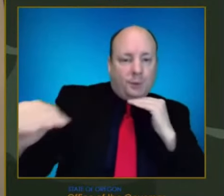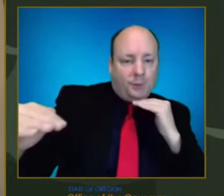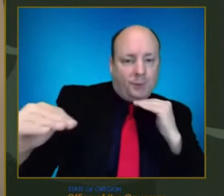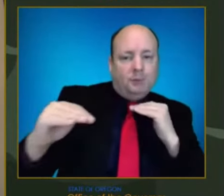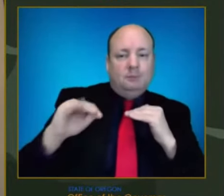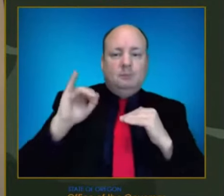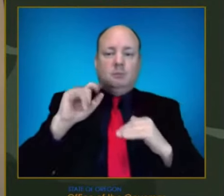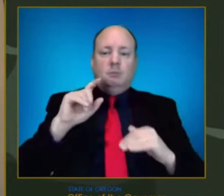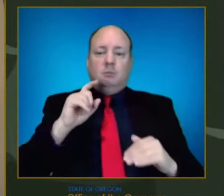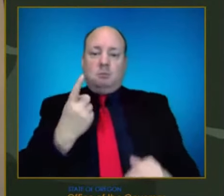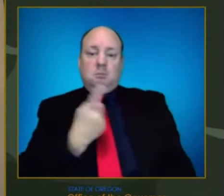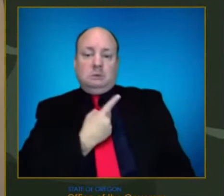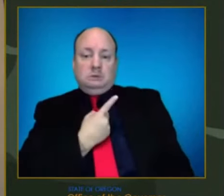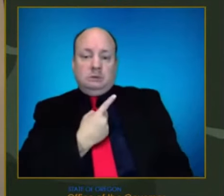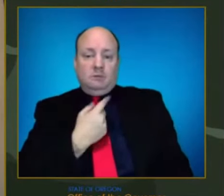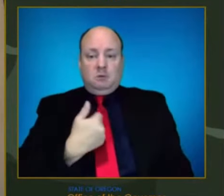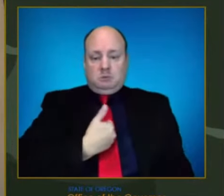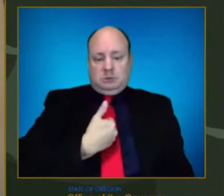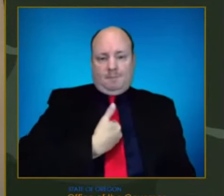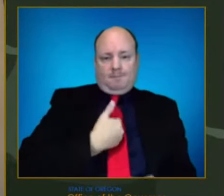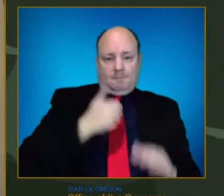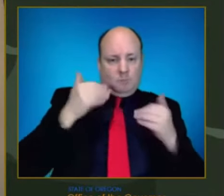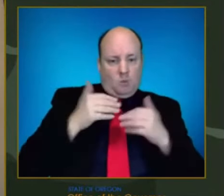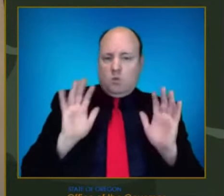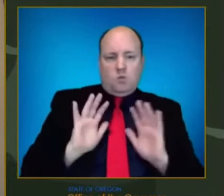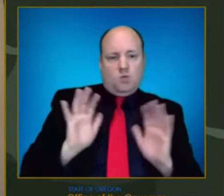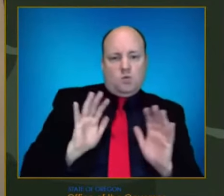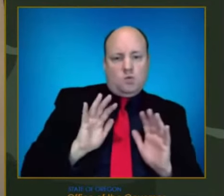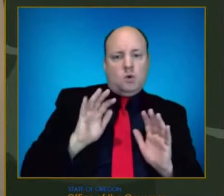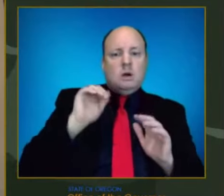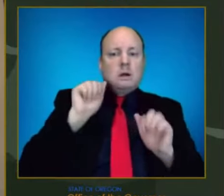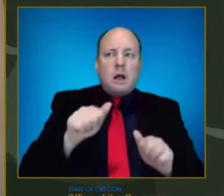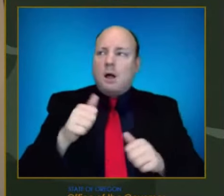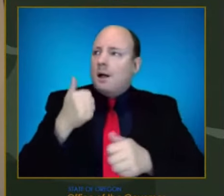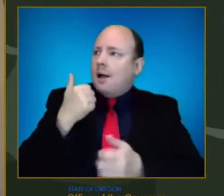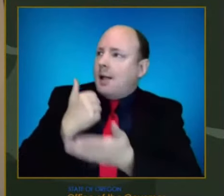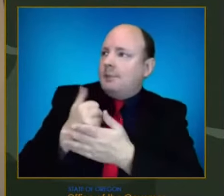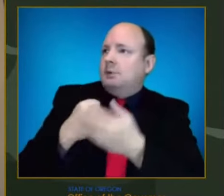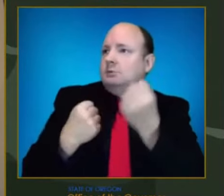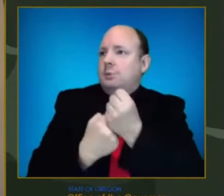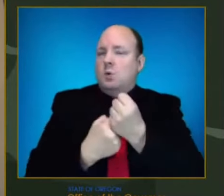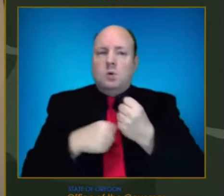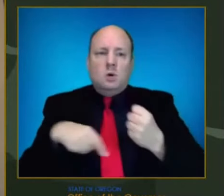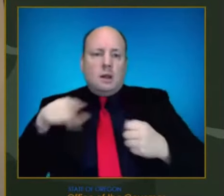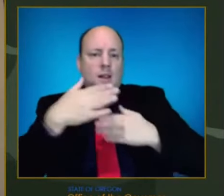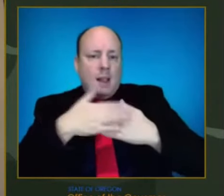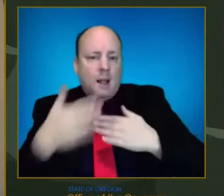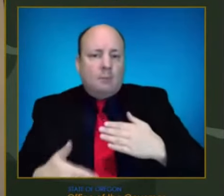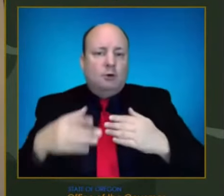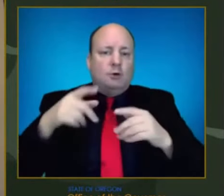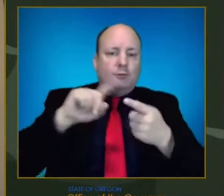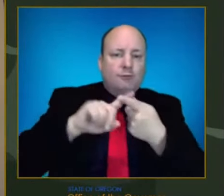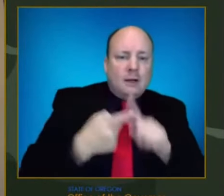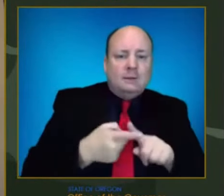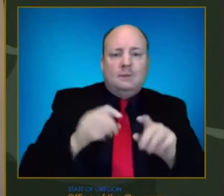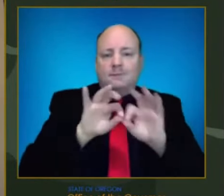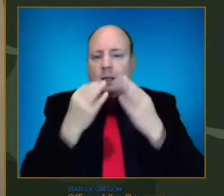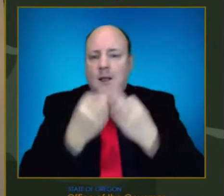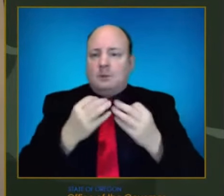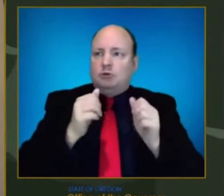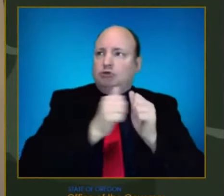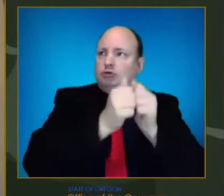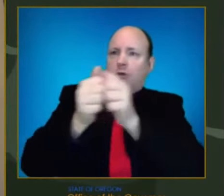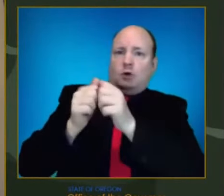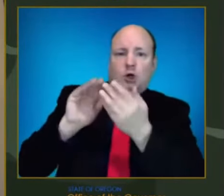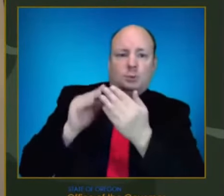individual. It's your neighbors in Oregon, strangers across the state that are going to help prevent the spread here in Oregon. It's our neighboring